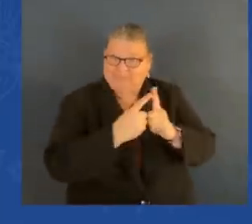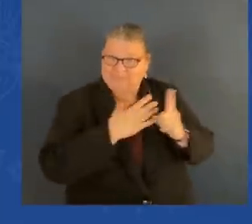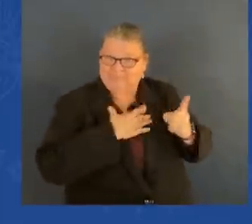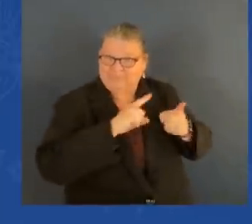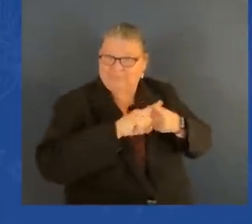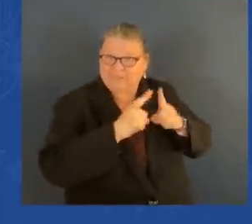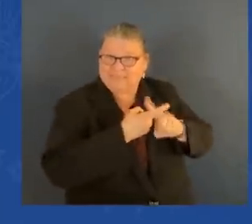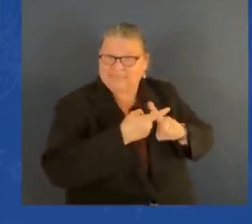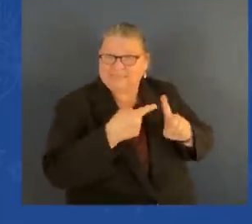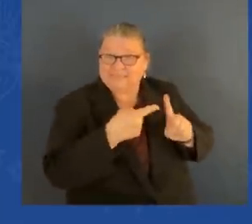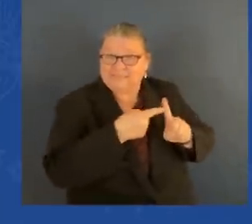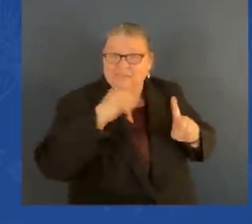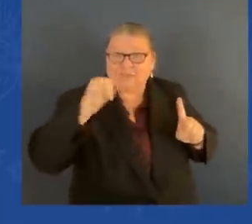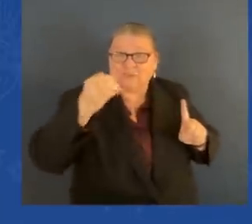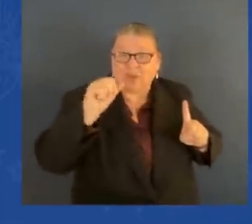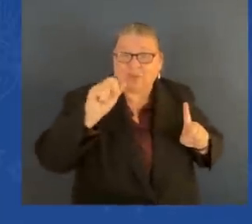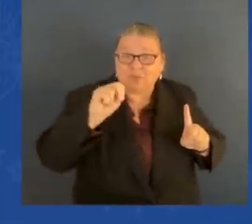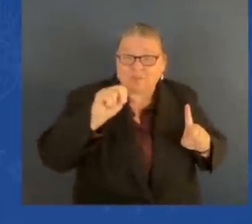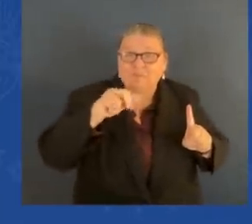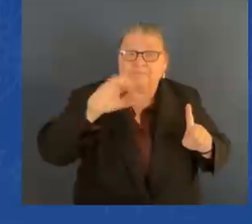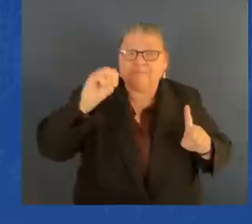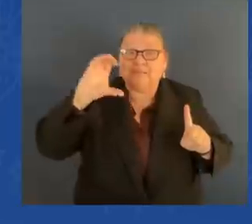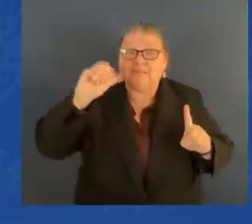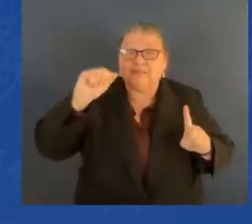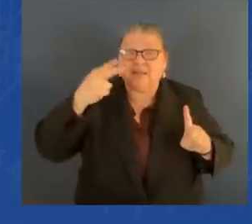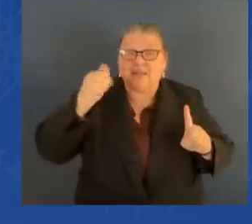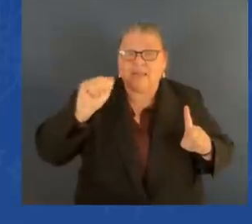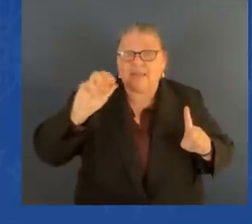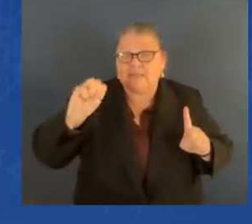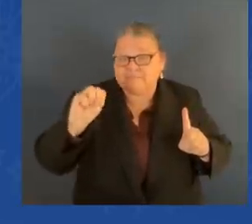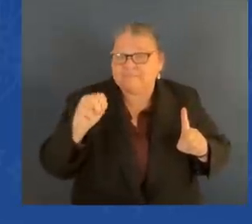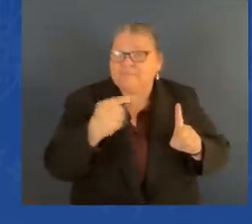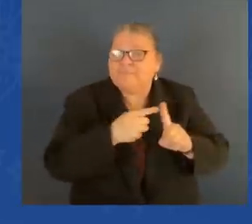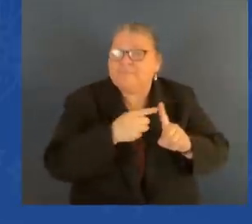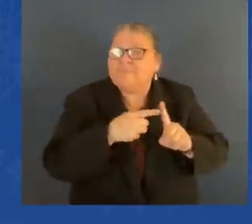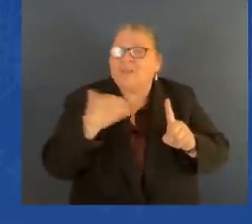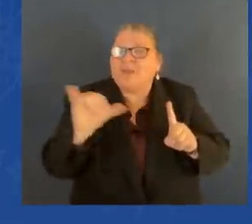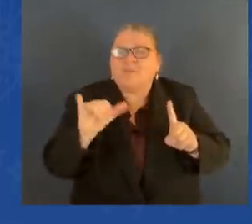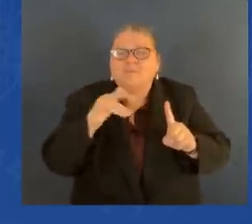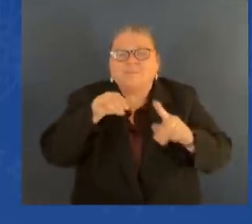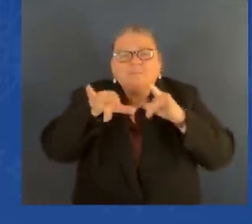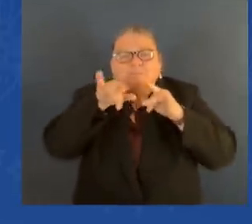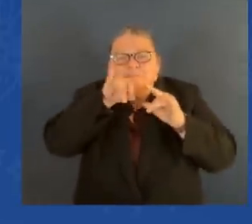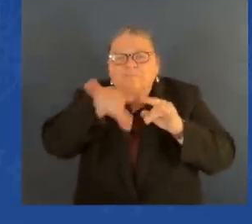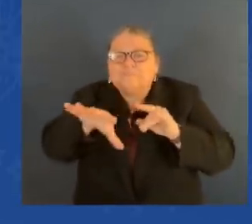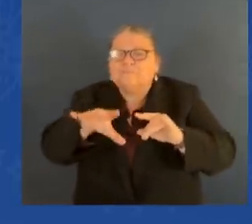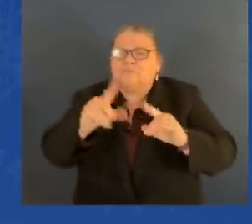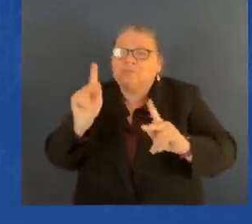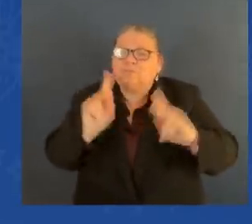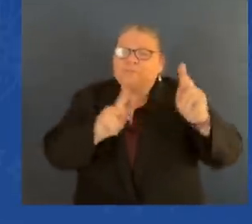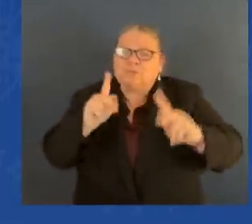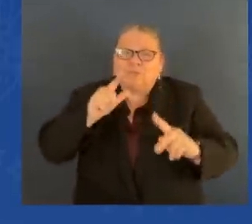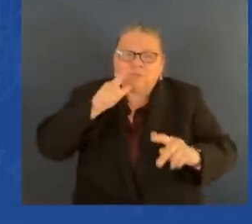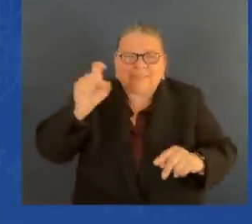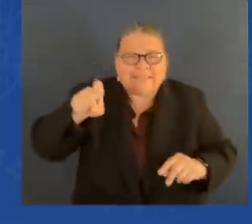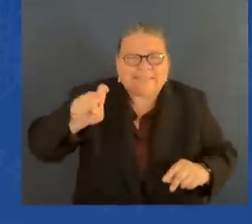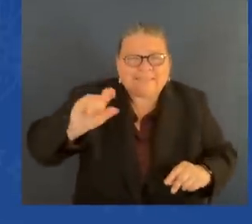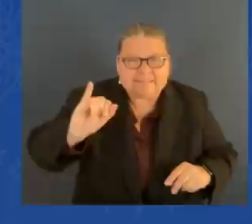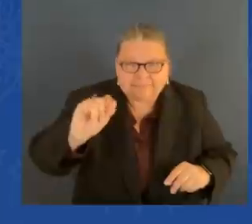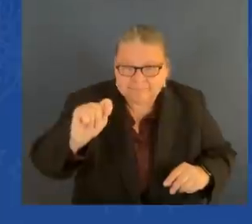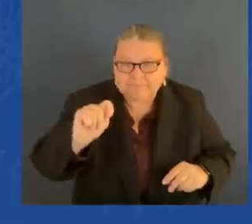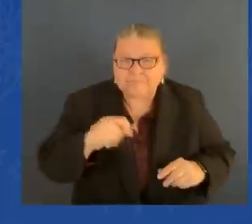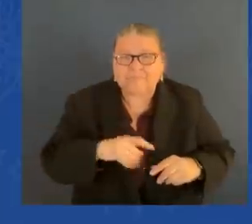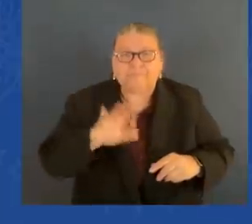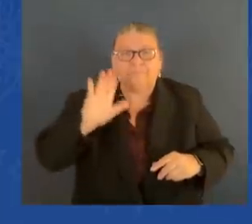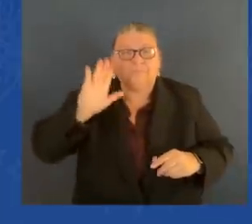on those who needed it most. The desire to lift up others stem from his youth, from his service as a